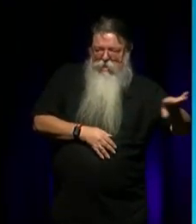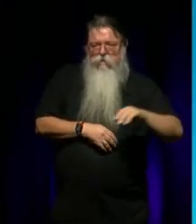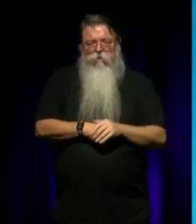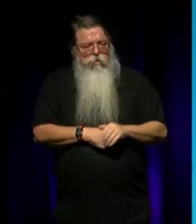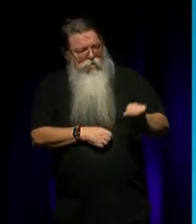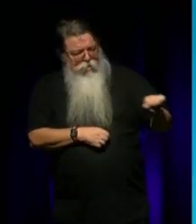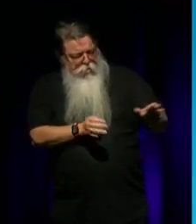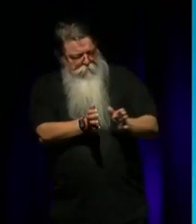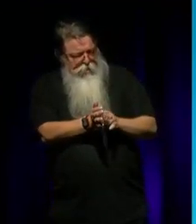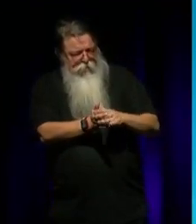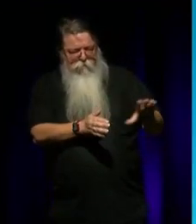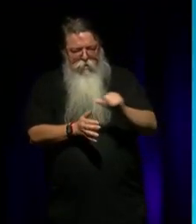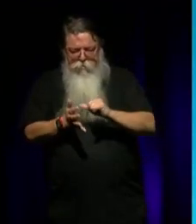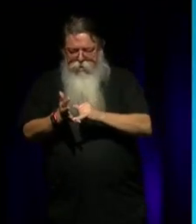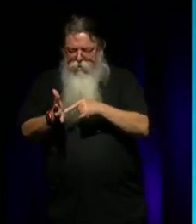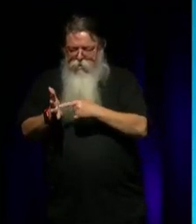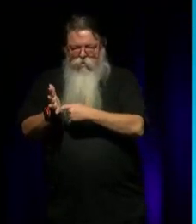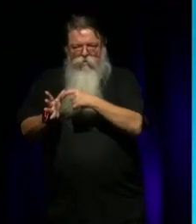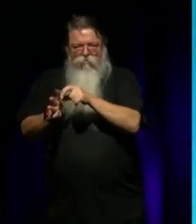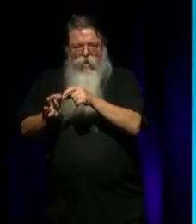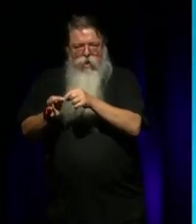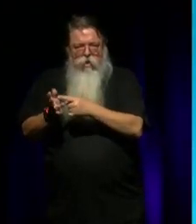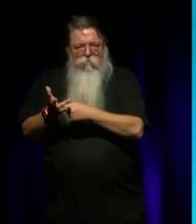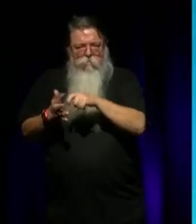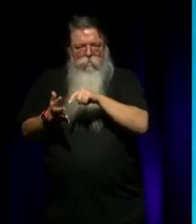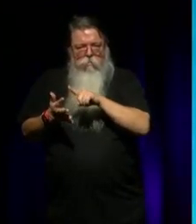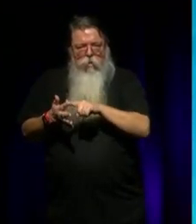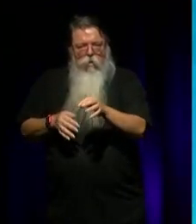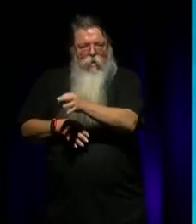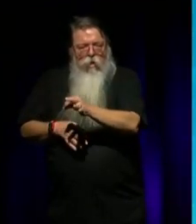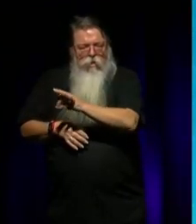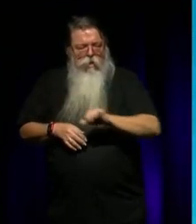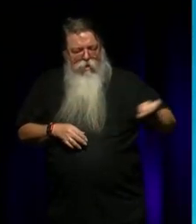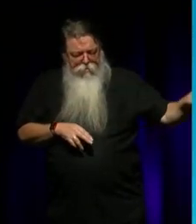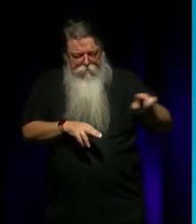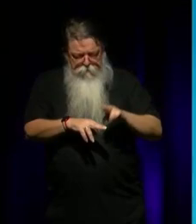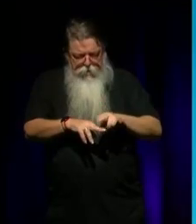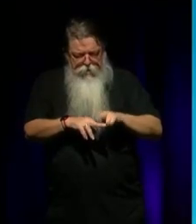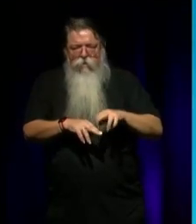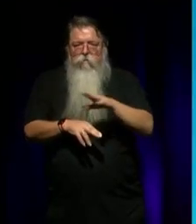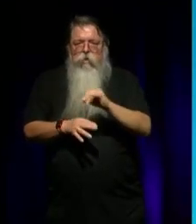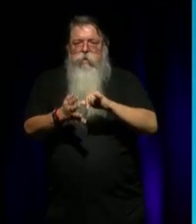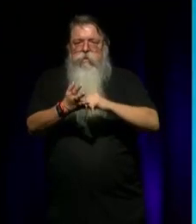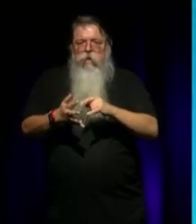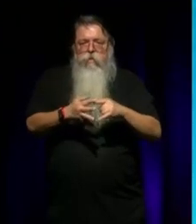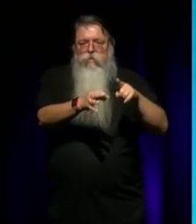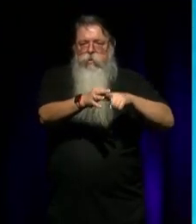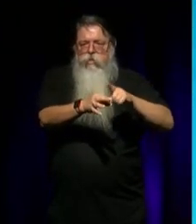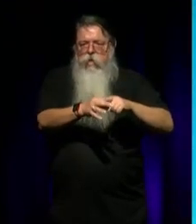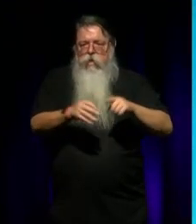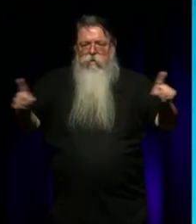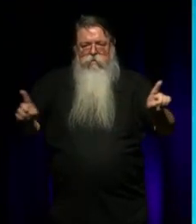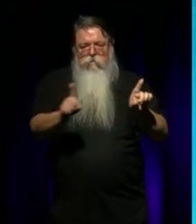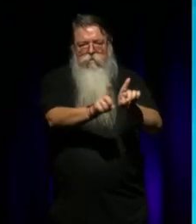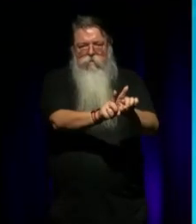Stradbroke Island, and your father, Roy, a freshwater Mananjali man from Yungabe Nation of South East Queensland. How